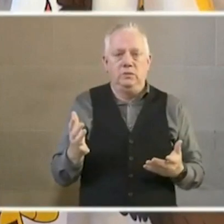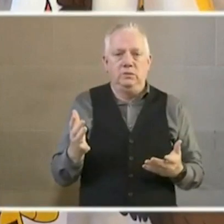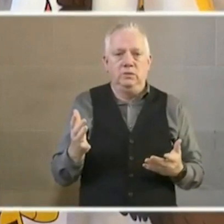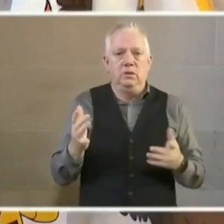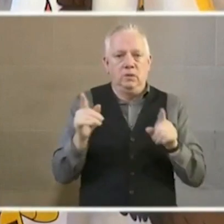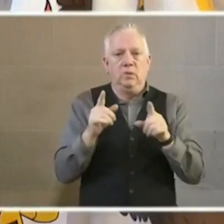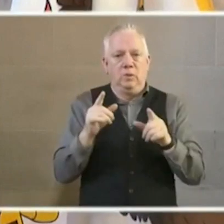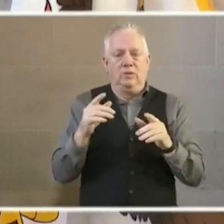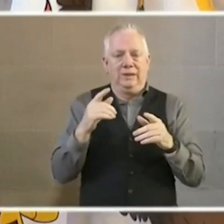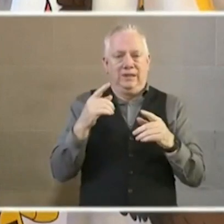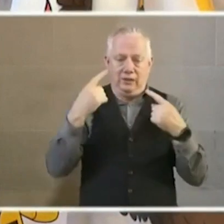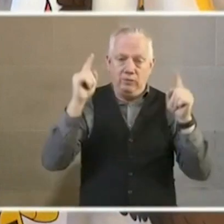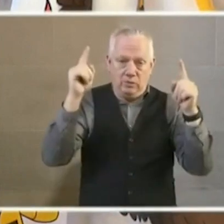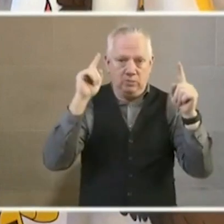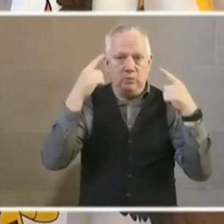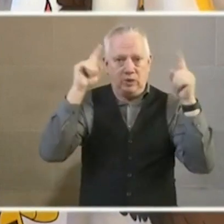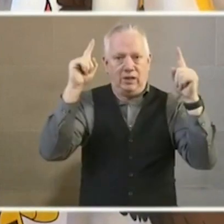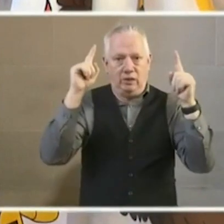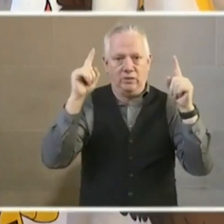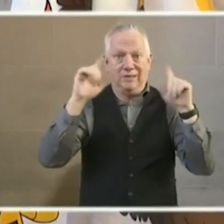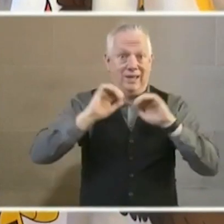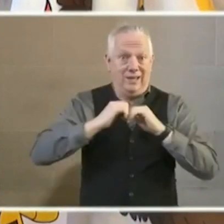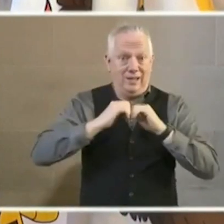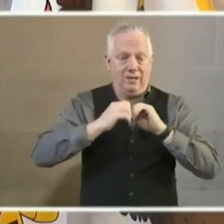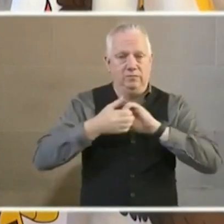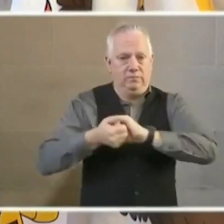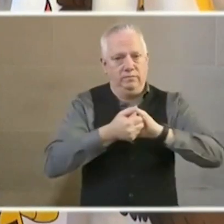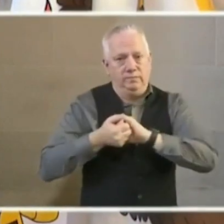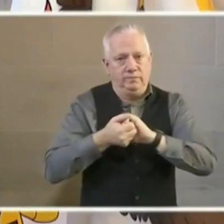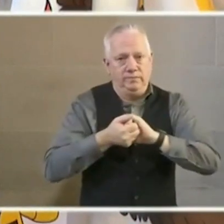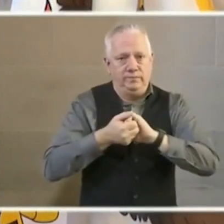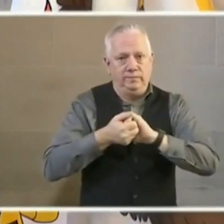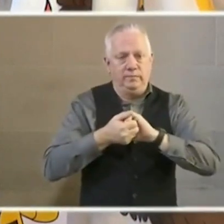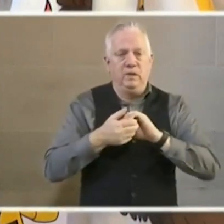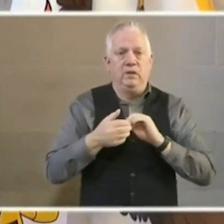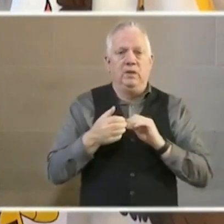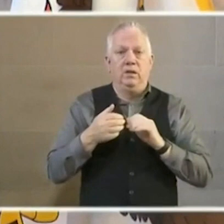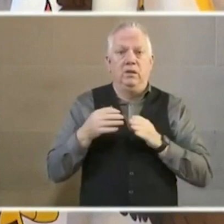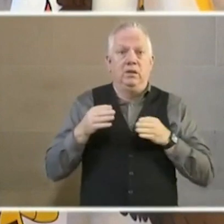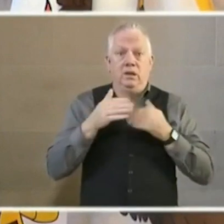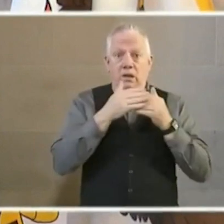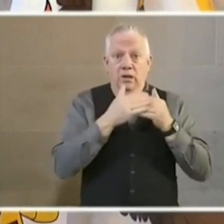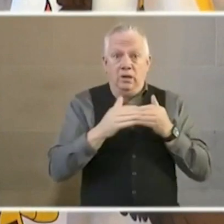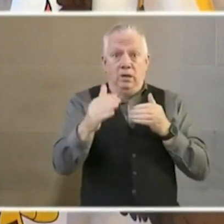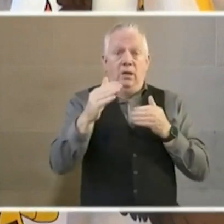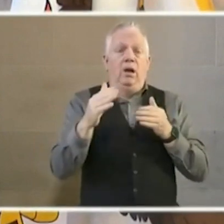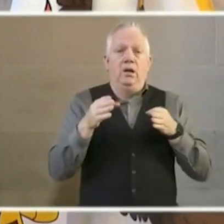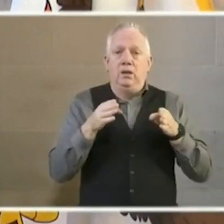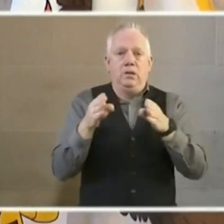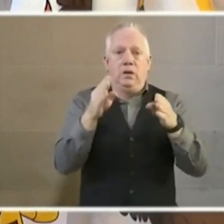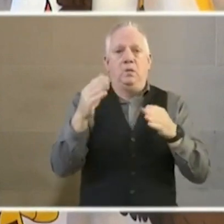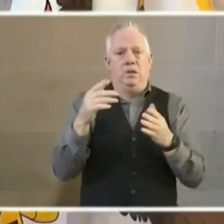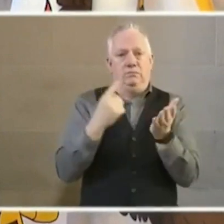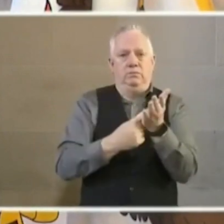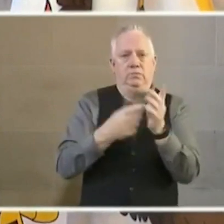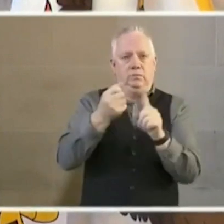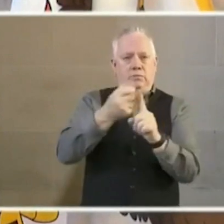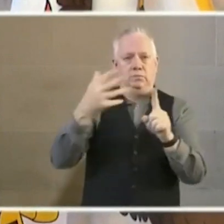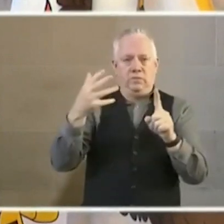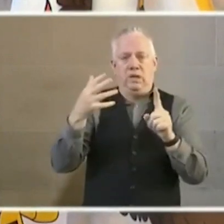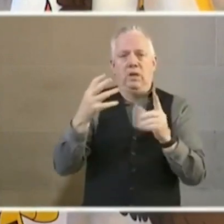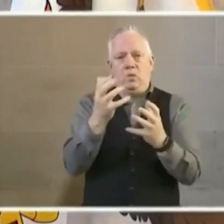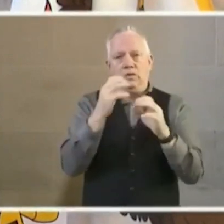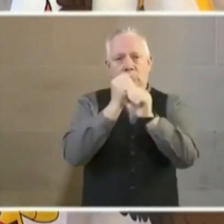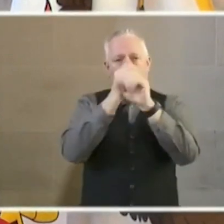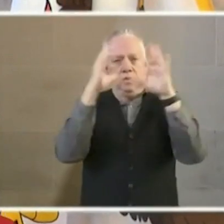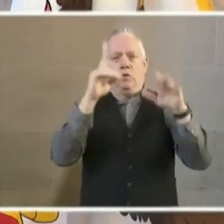We are getting through it, and we are getting through this together. So the path forward, I want to talk just a little bit about that, and I want to